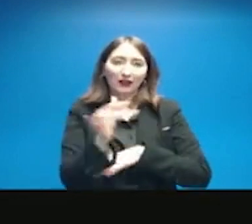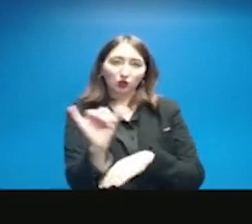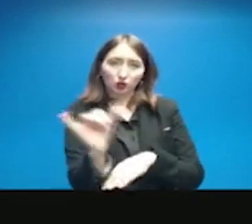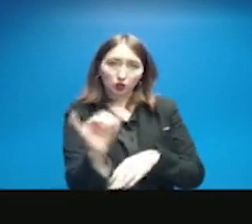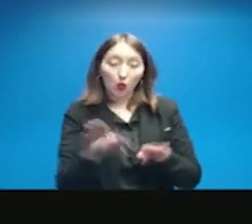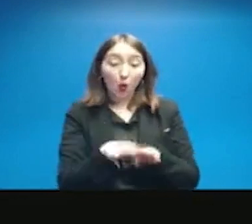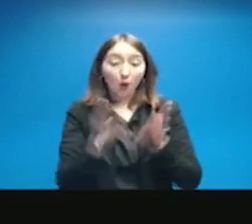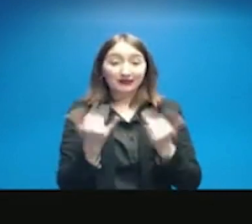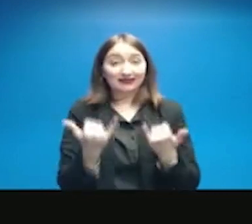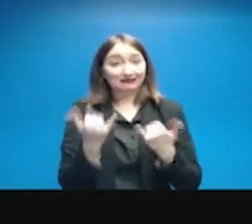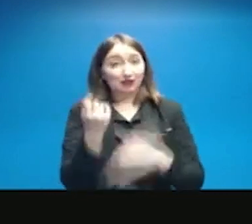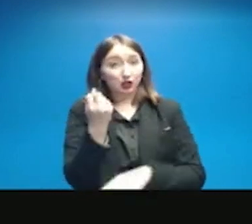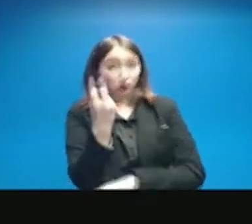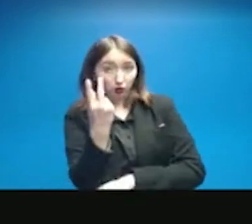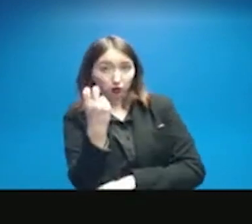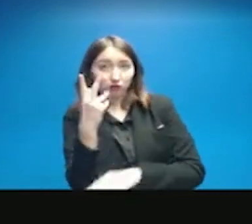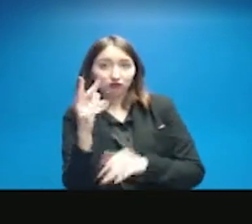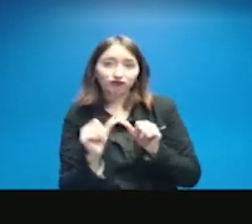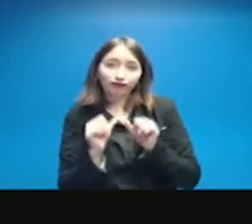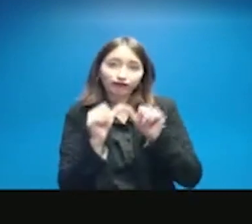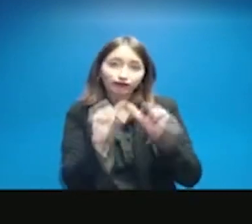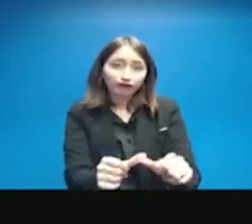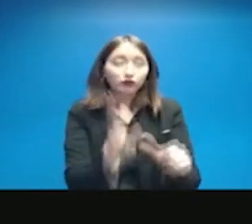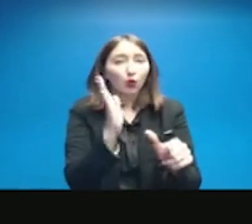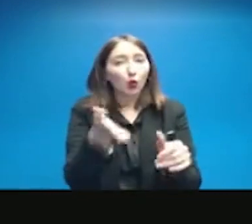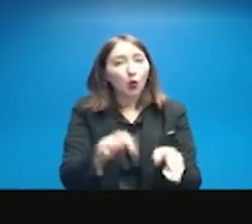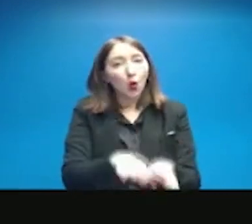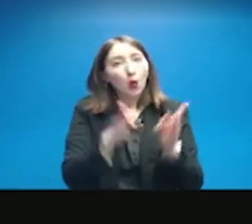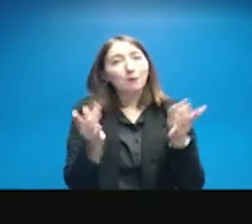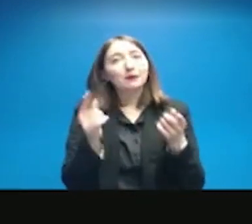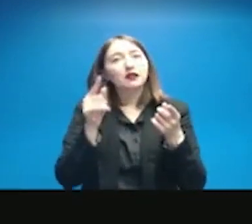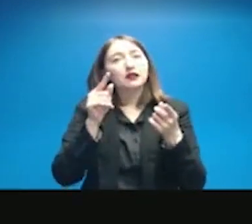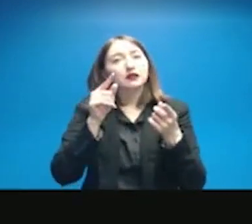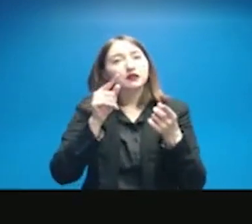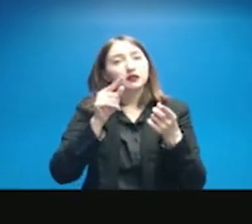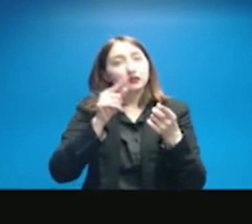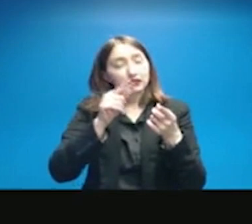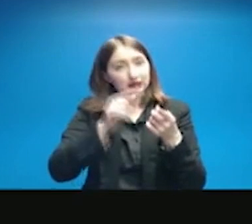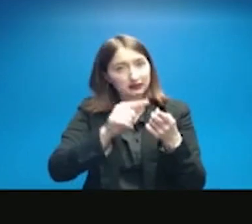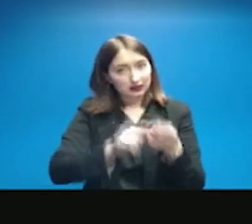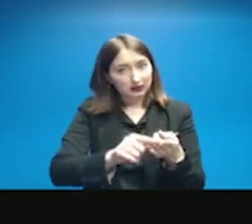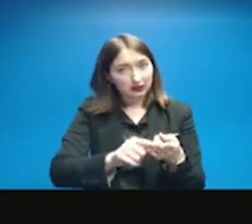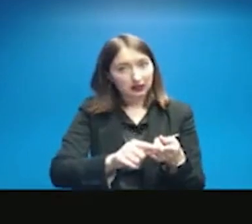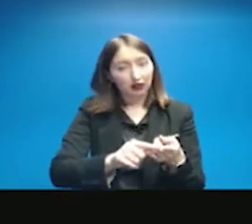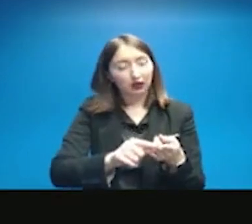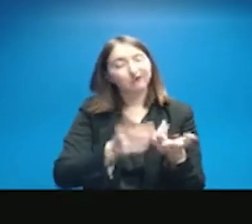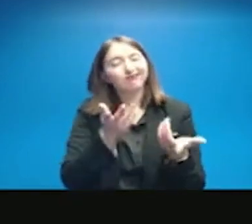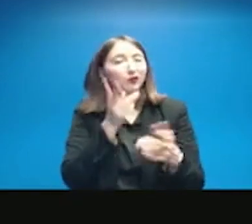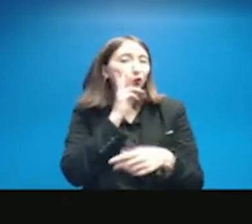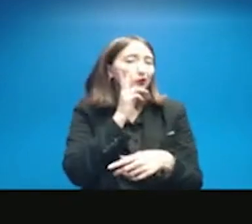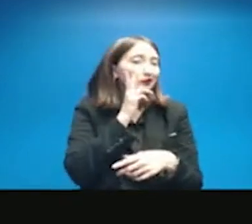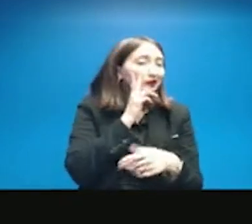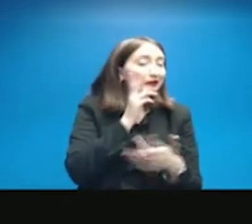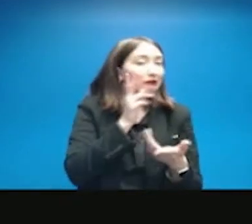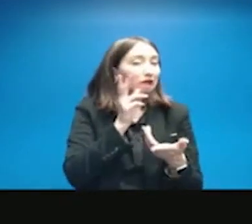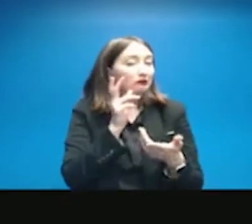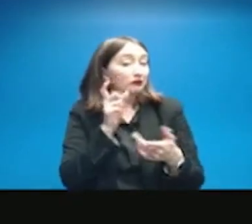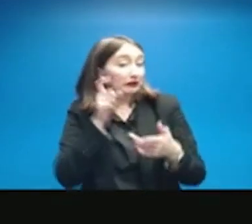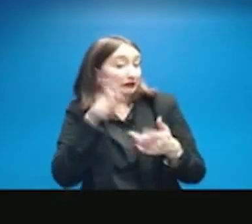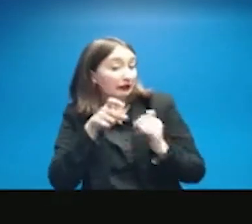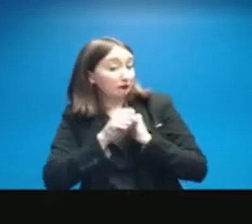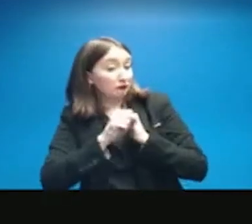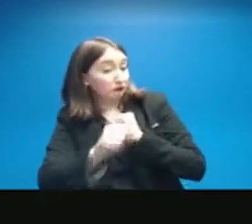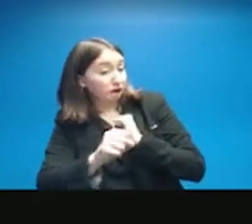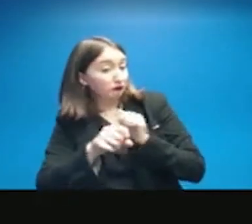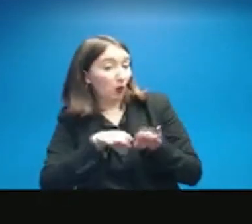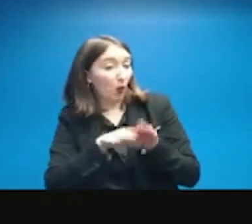today at noon, and they will remain at noon. And then we'll reassess if we need to continue to keep